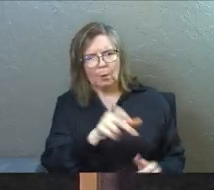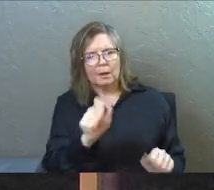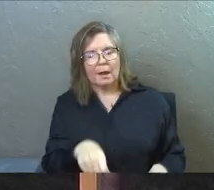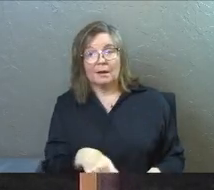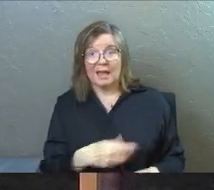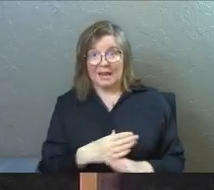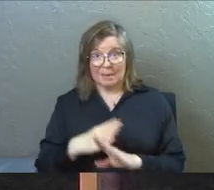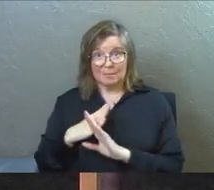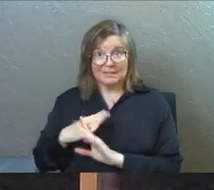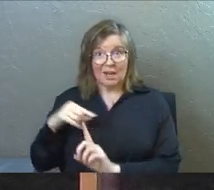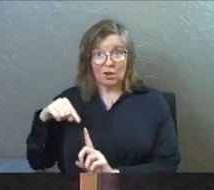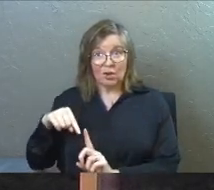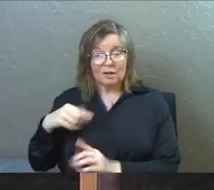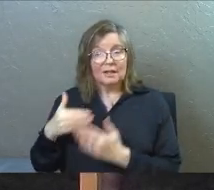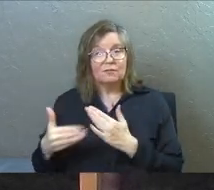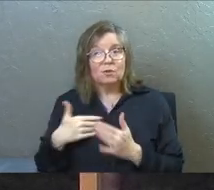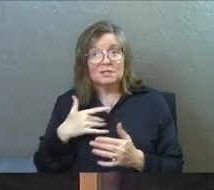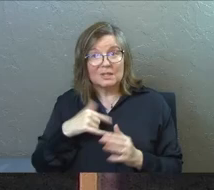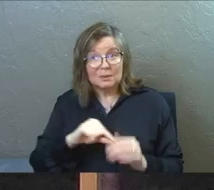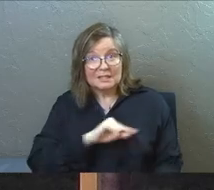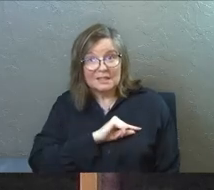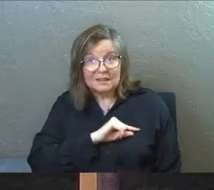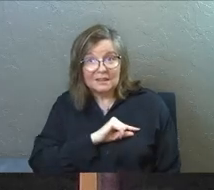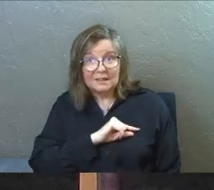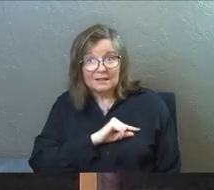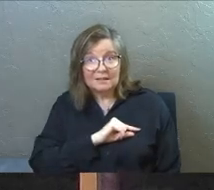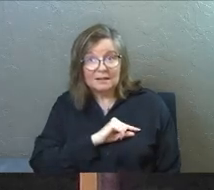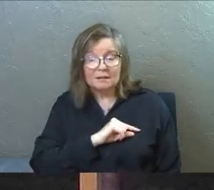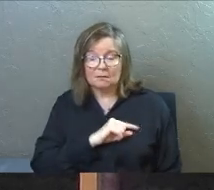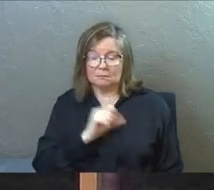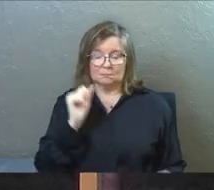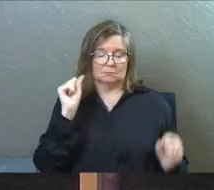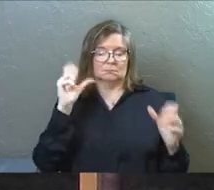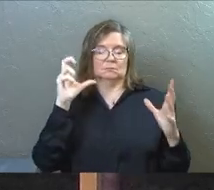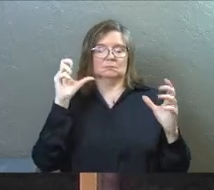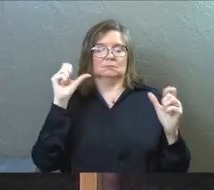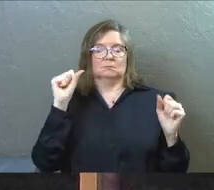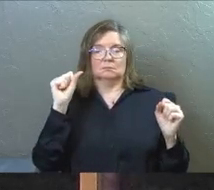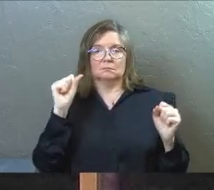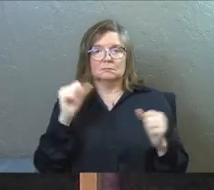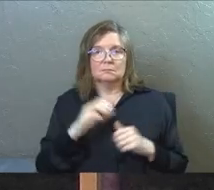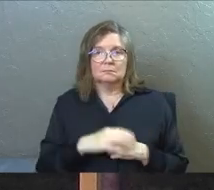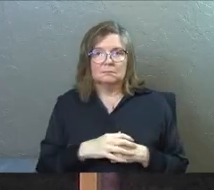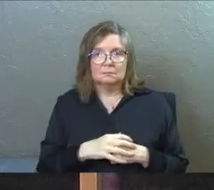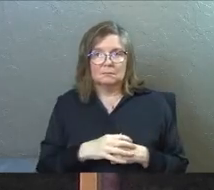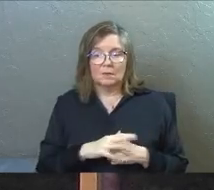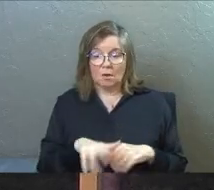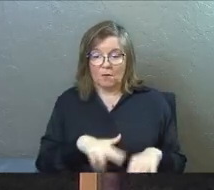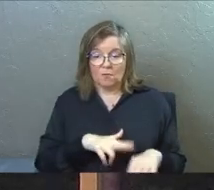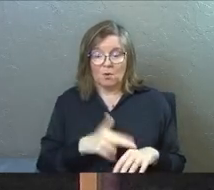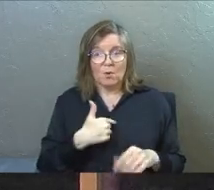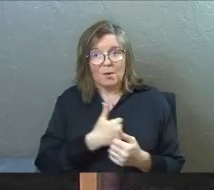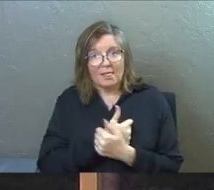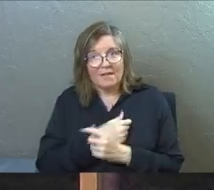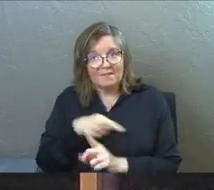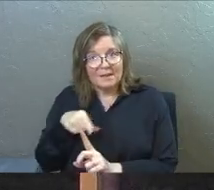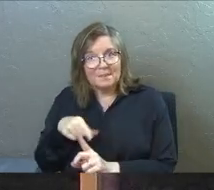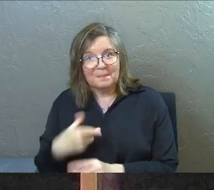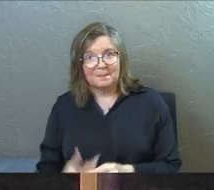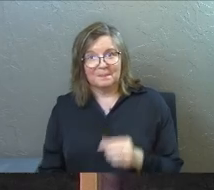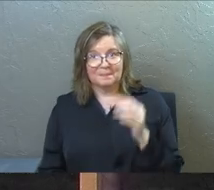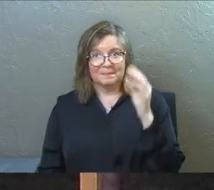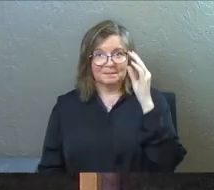and he protects her even though she was guilty, blew our minds. Of course we love him.